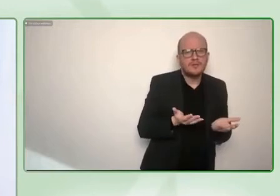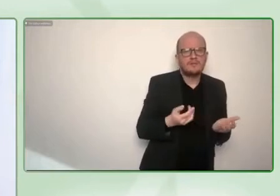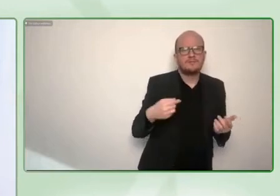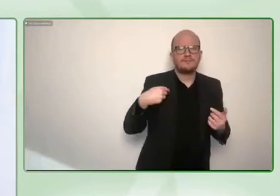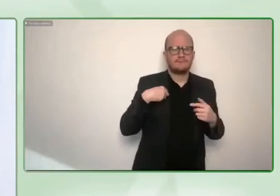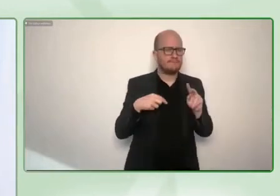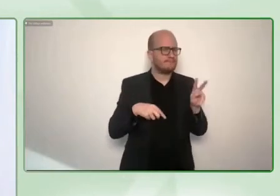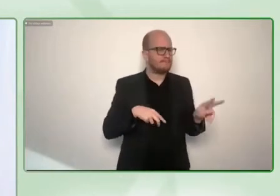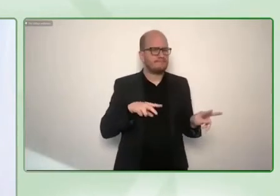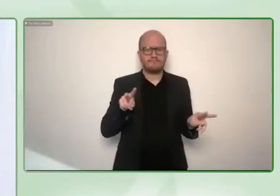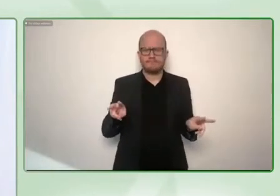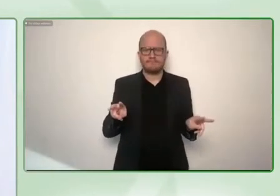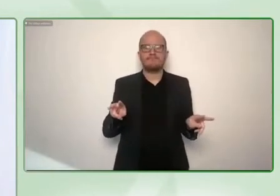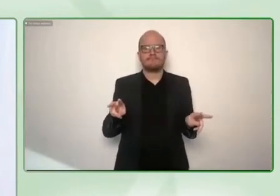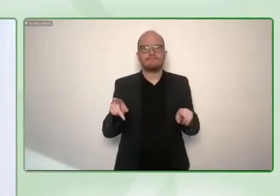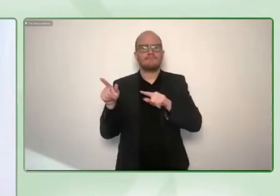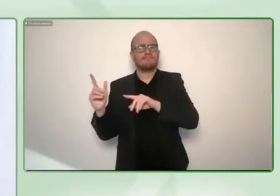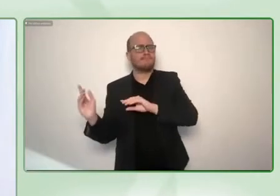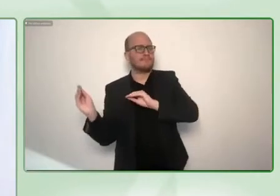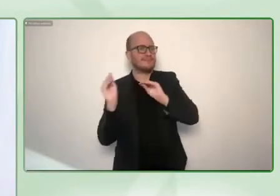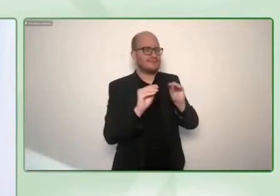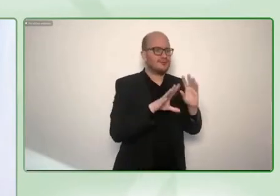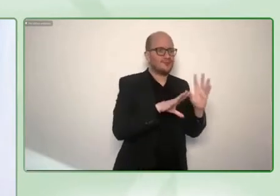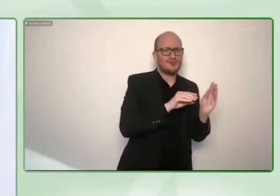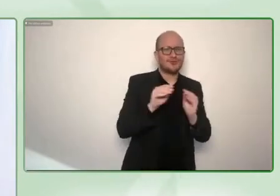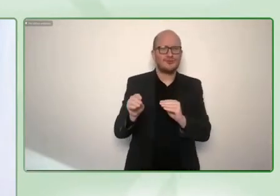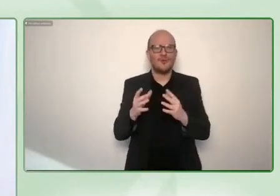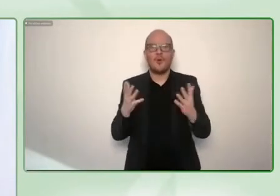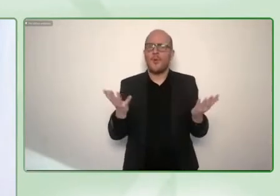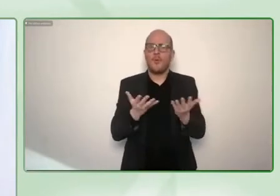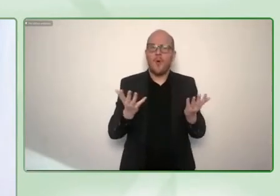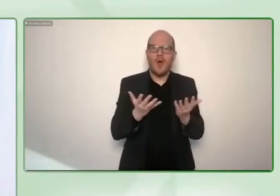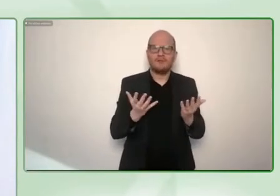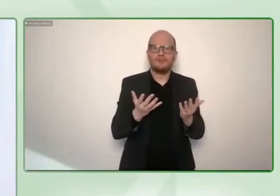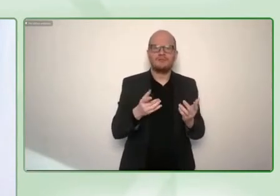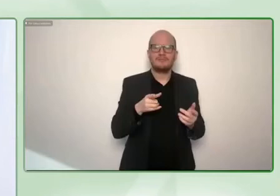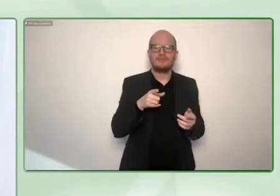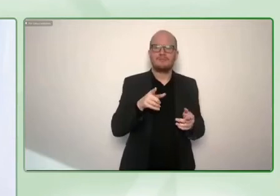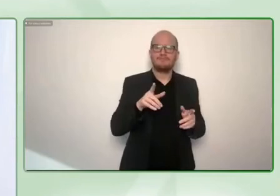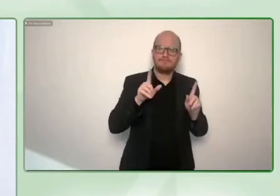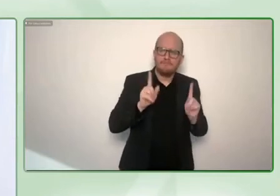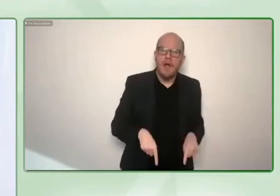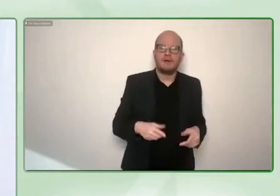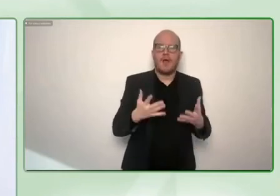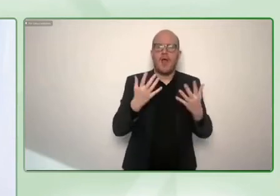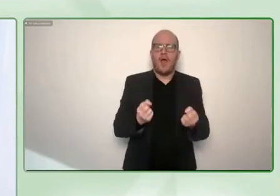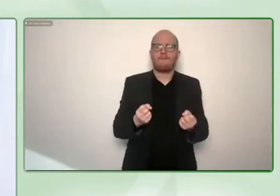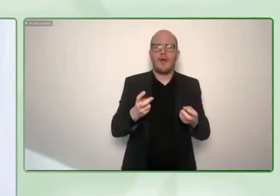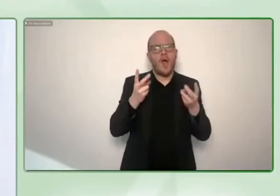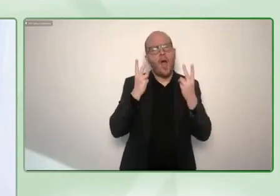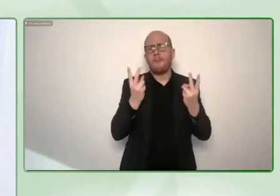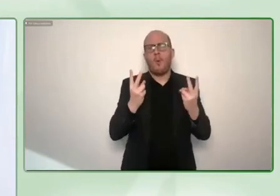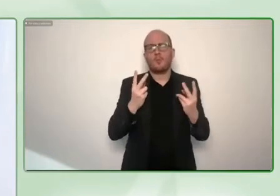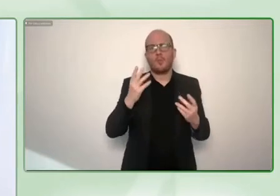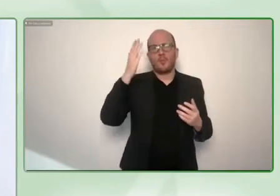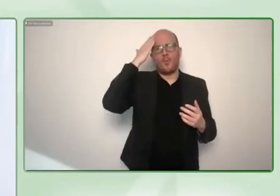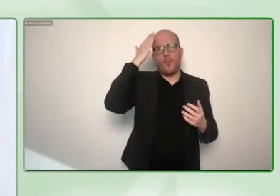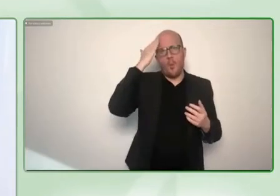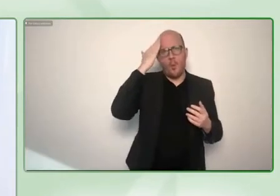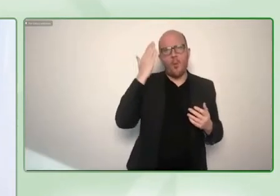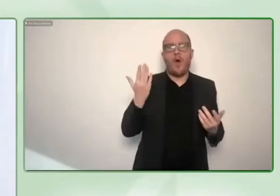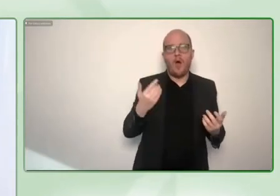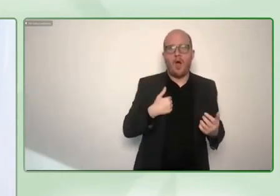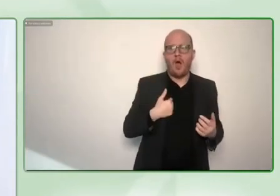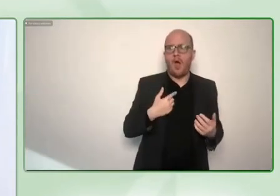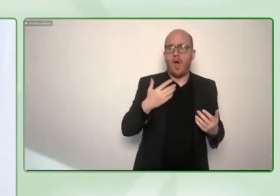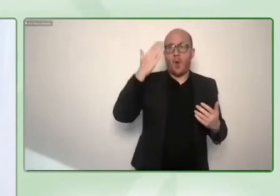And any core findings? Why this gap is there and what can be best done to